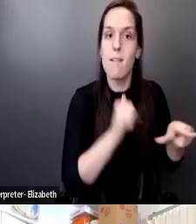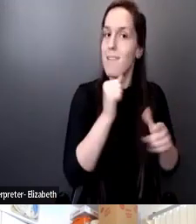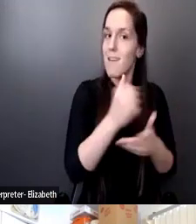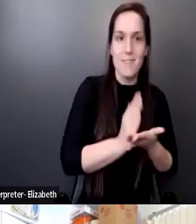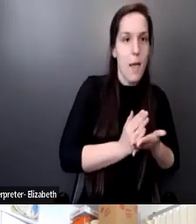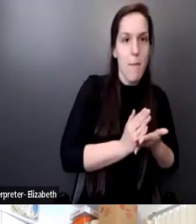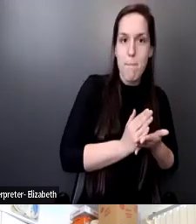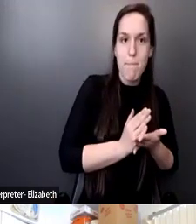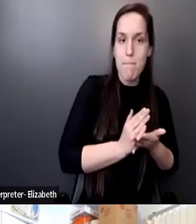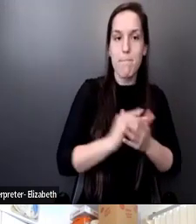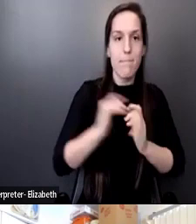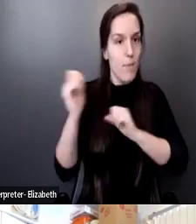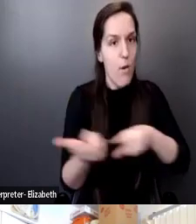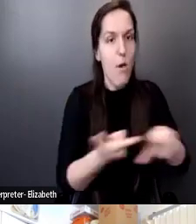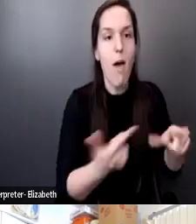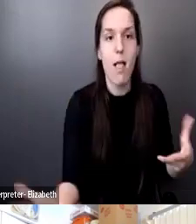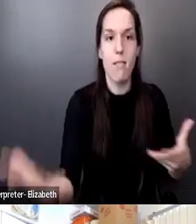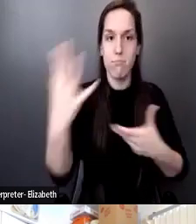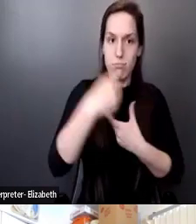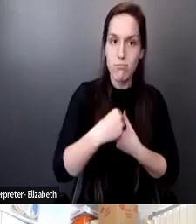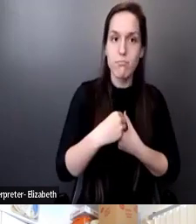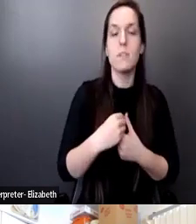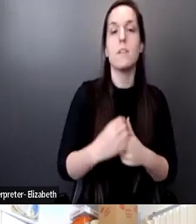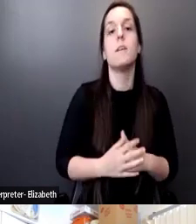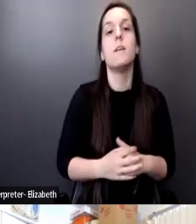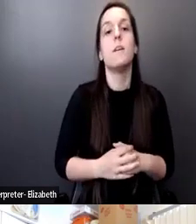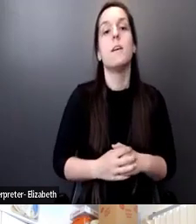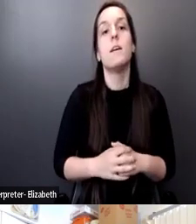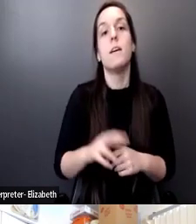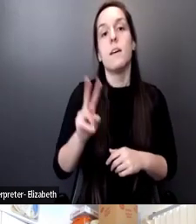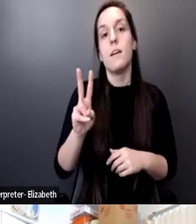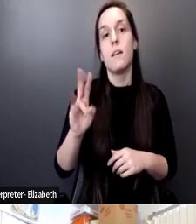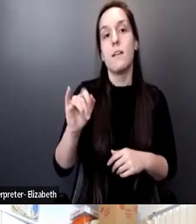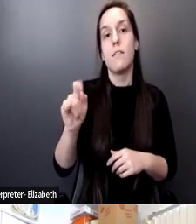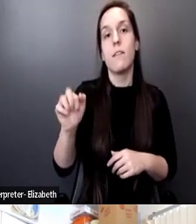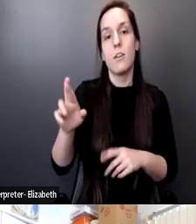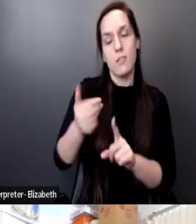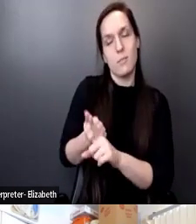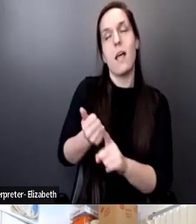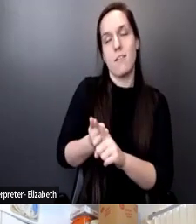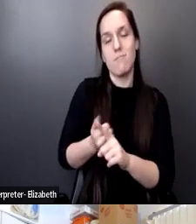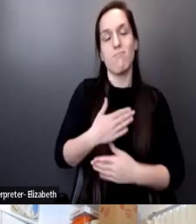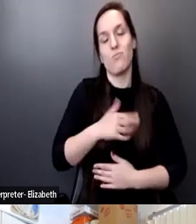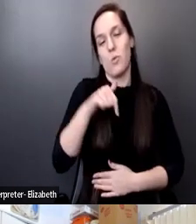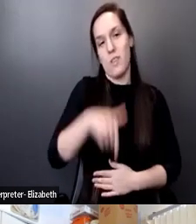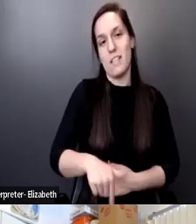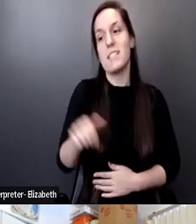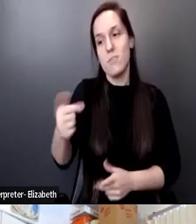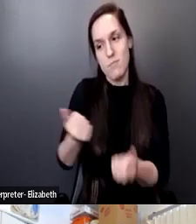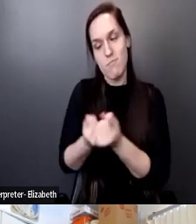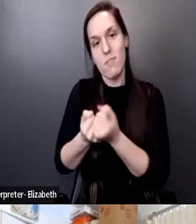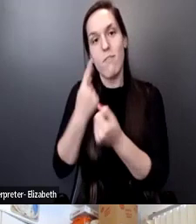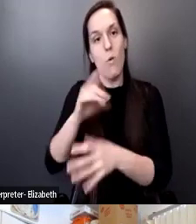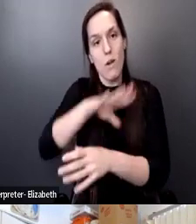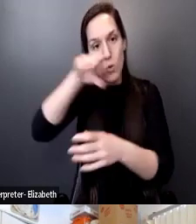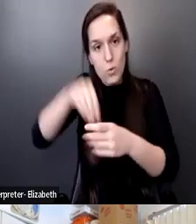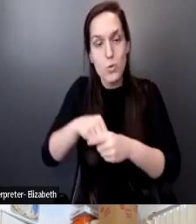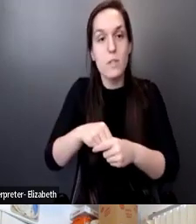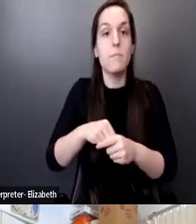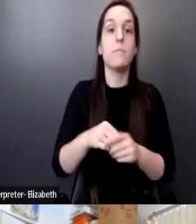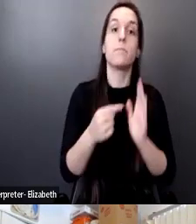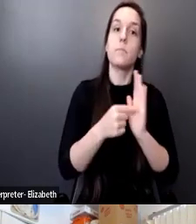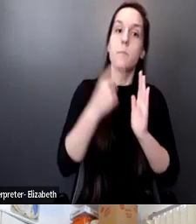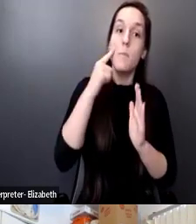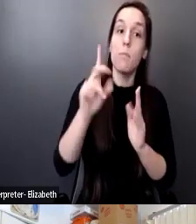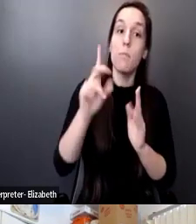And again, I think Victor would be really happy about this. He was an advocate for inclusion and a living example that people with